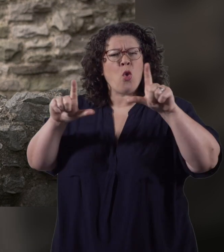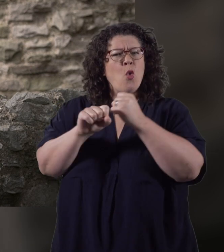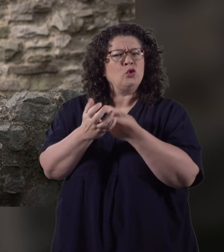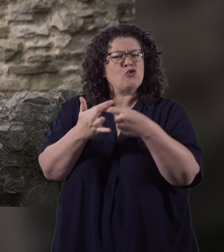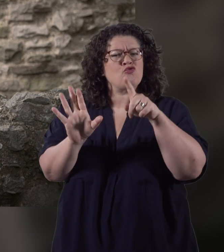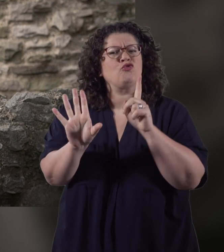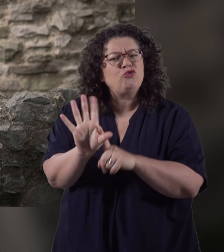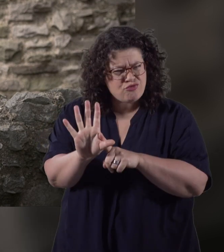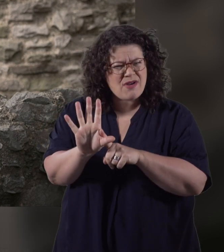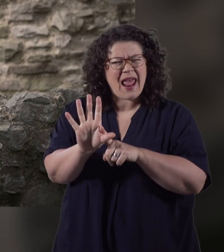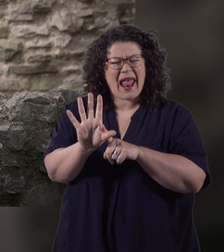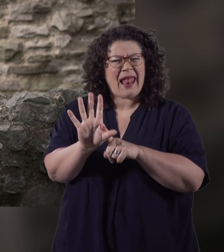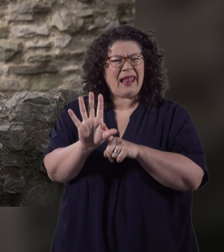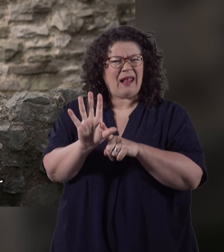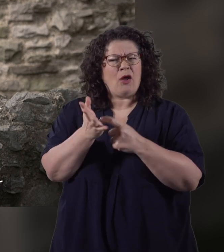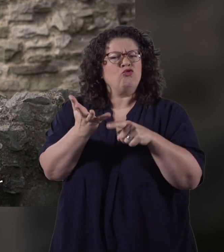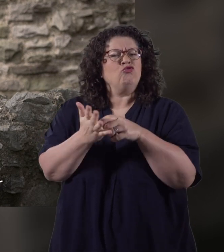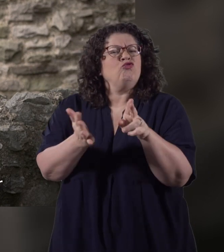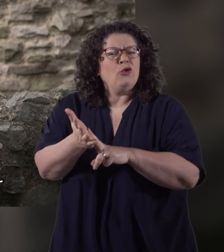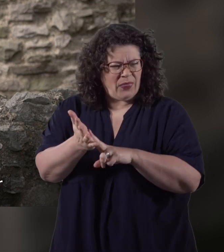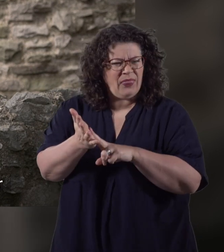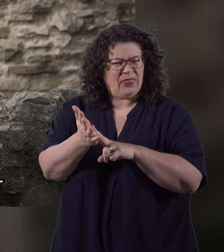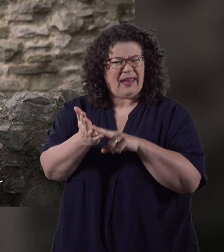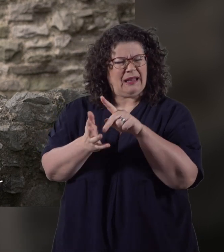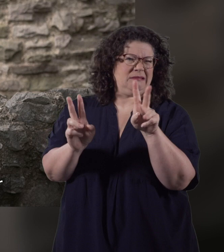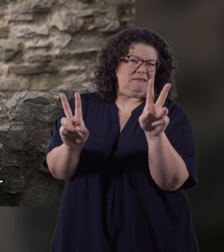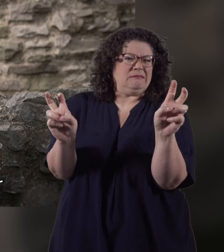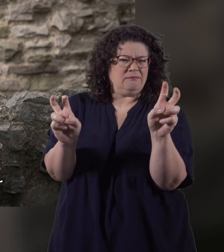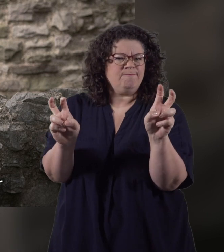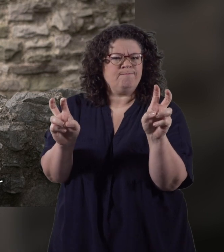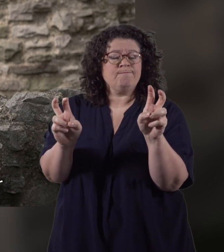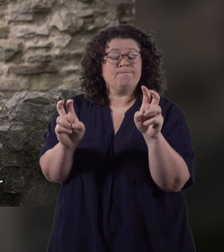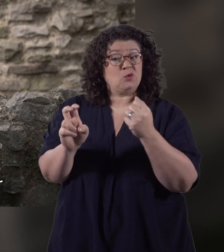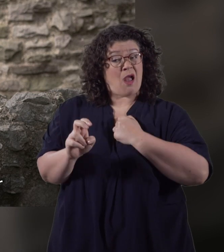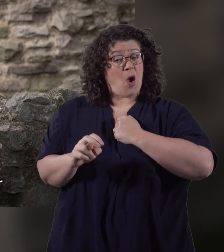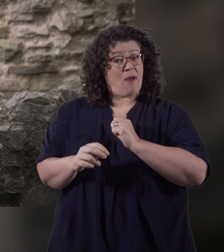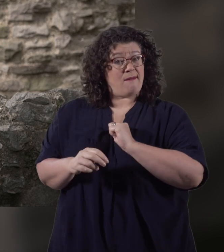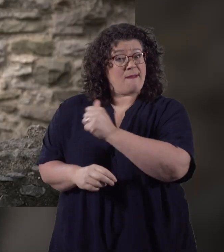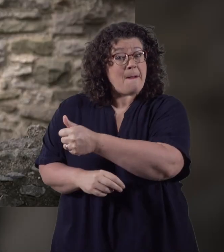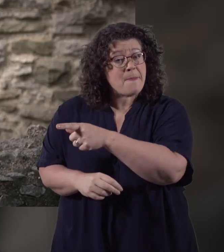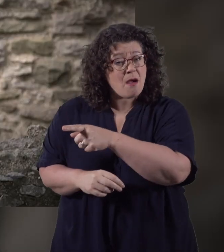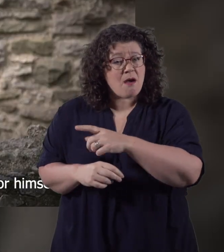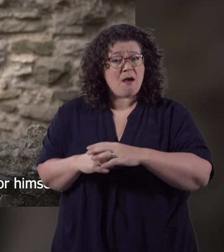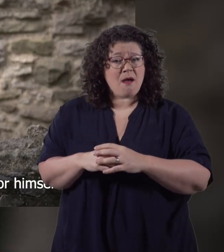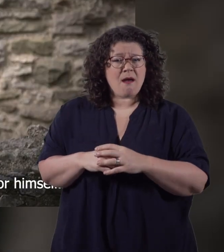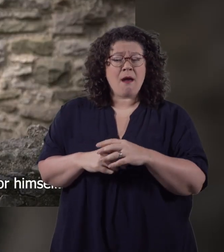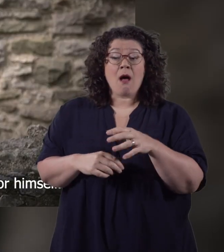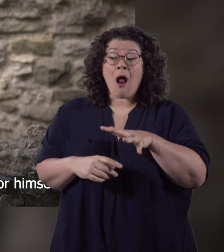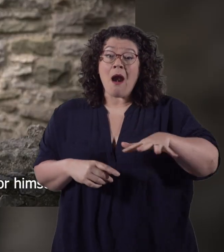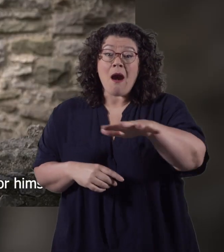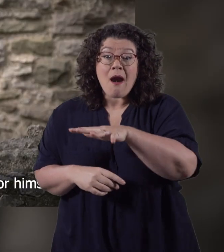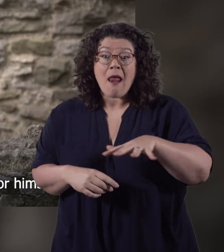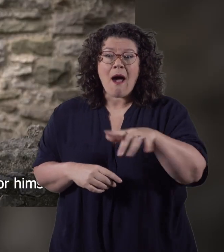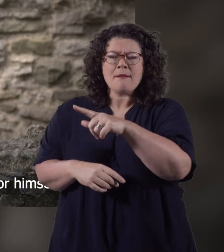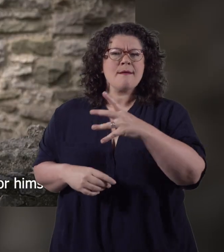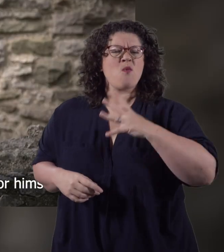Lord Grey or Baron Grey of Frithith to give him his full and proper title and our neighbour and there was a patch of